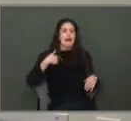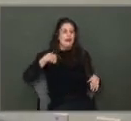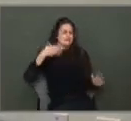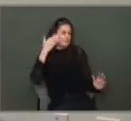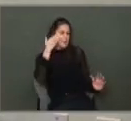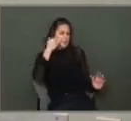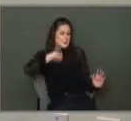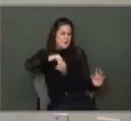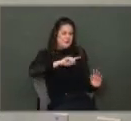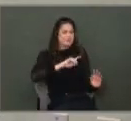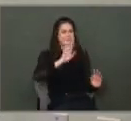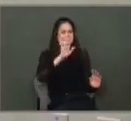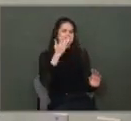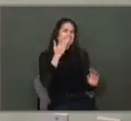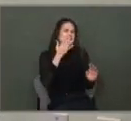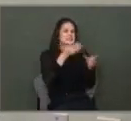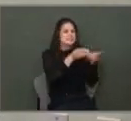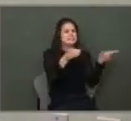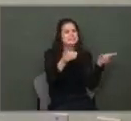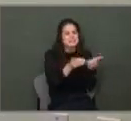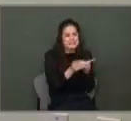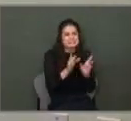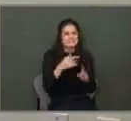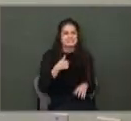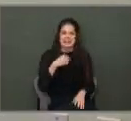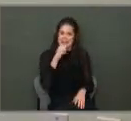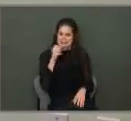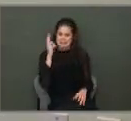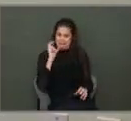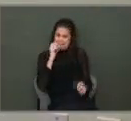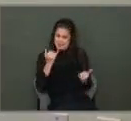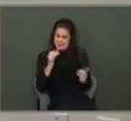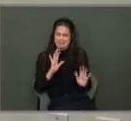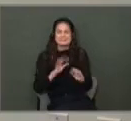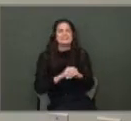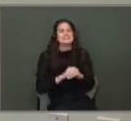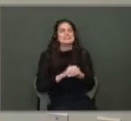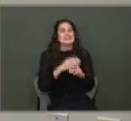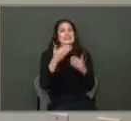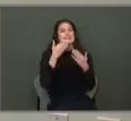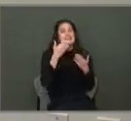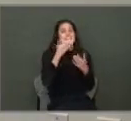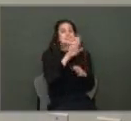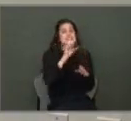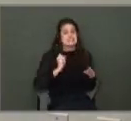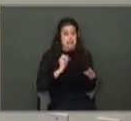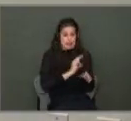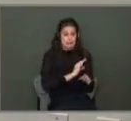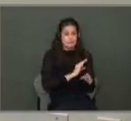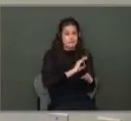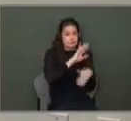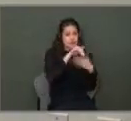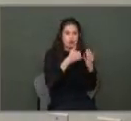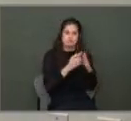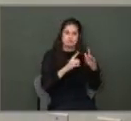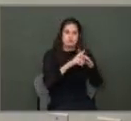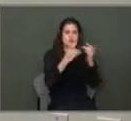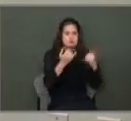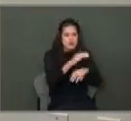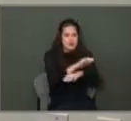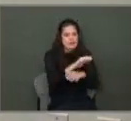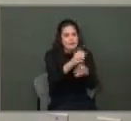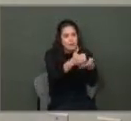district, so that's what I'm saying anyway. Good thing he's not listening right now. And thank you to his staff, all of you for being here tonight,